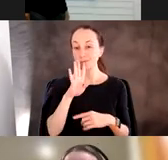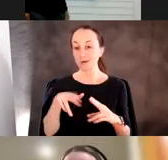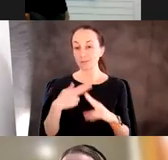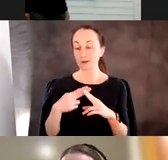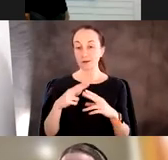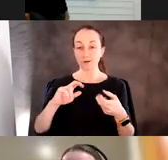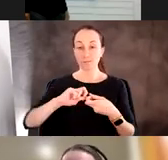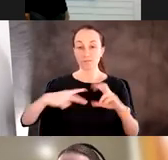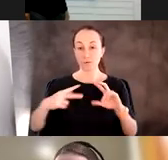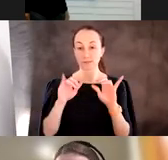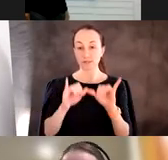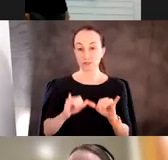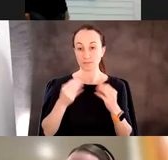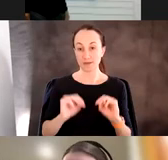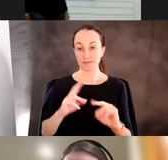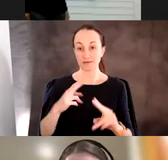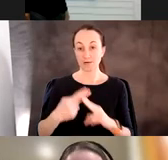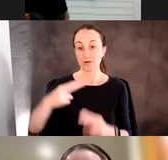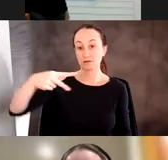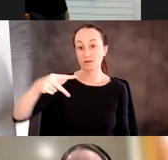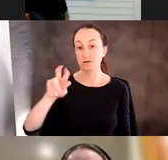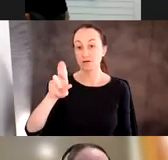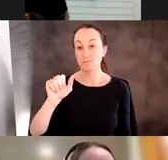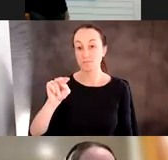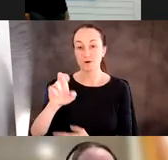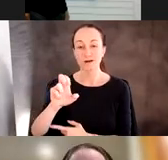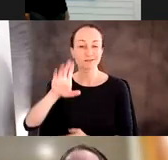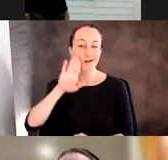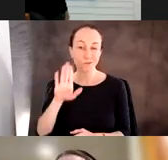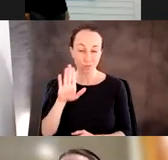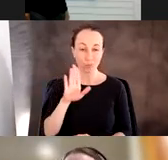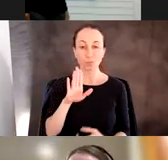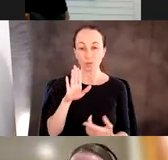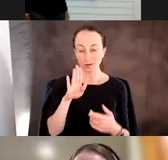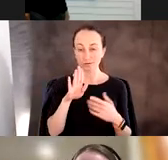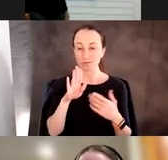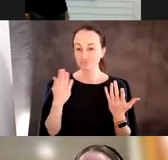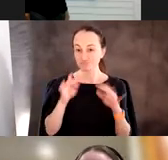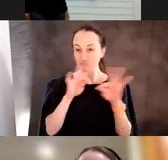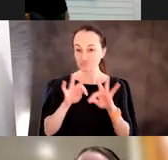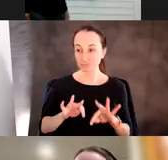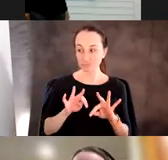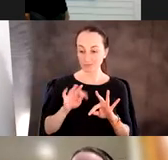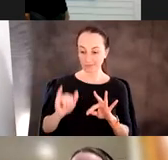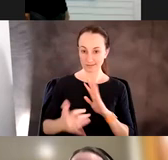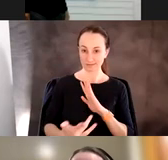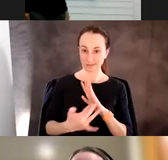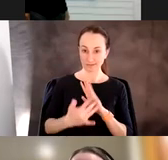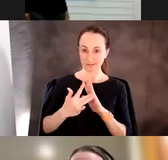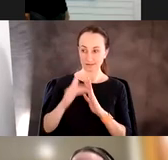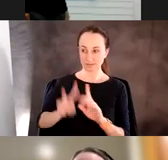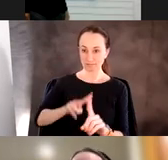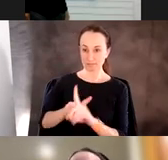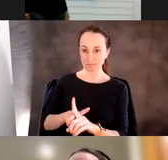engineering method that I created called prance. I'll talk about how I applied this technique to